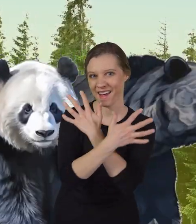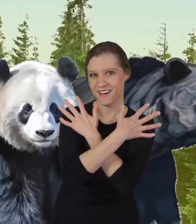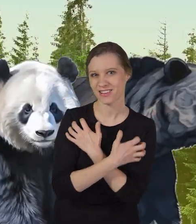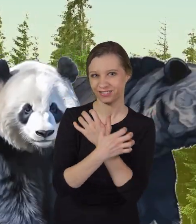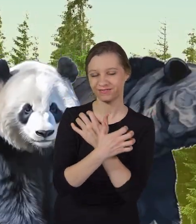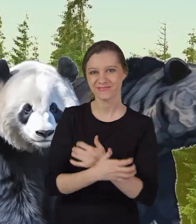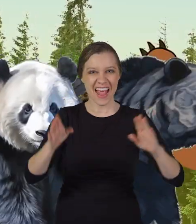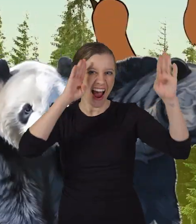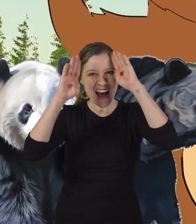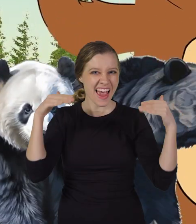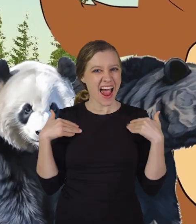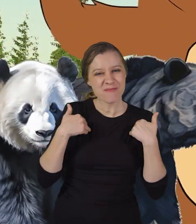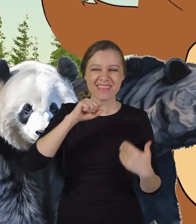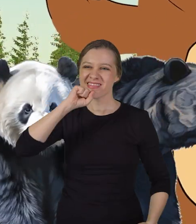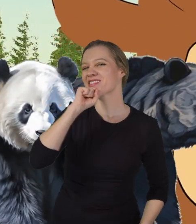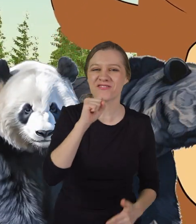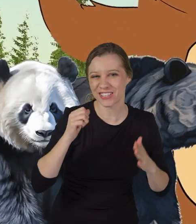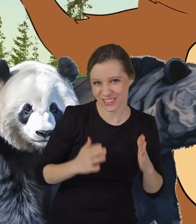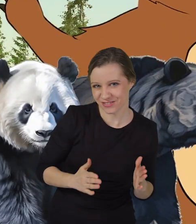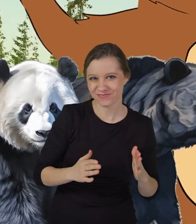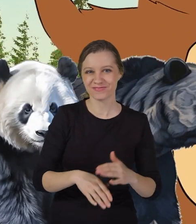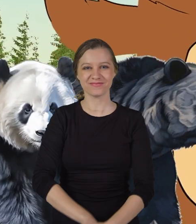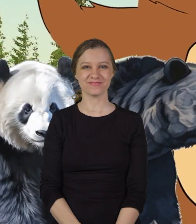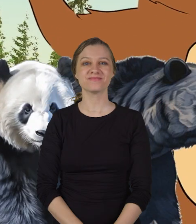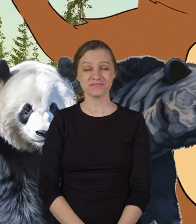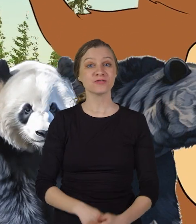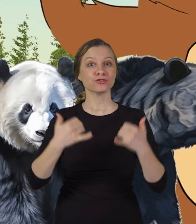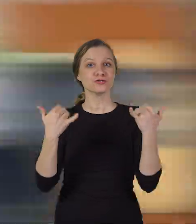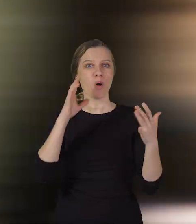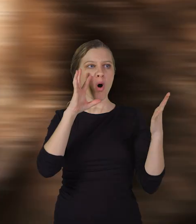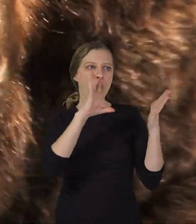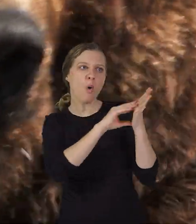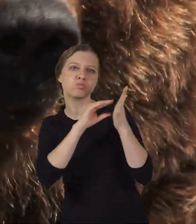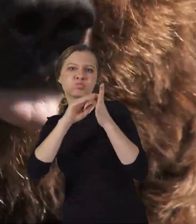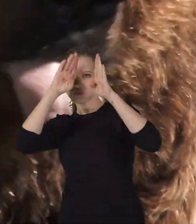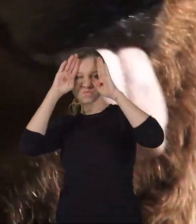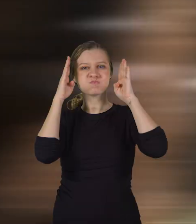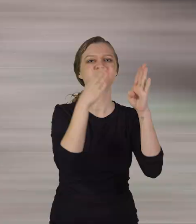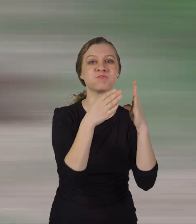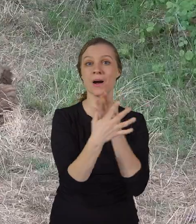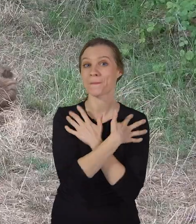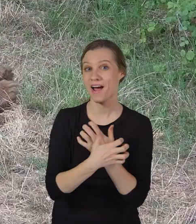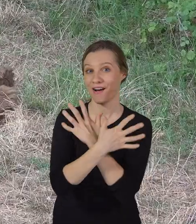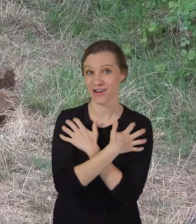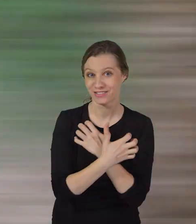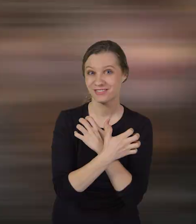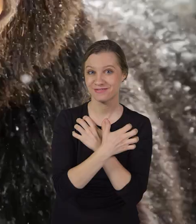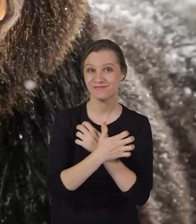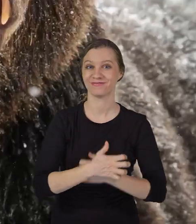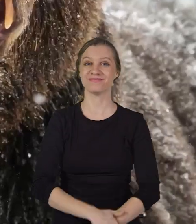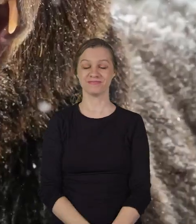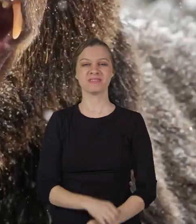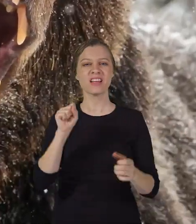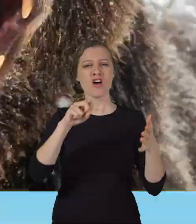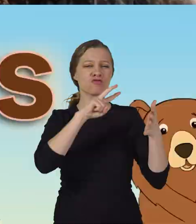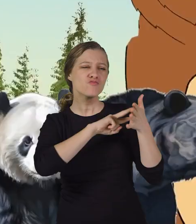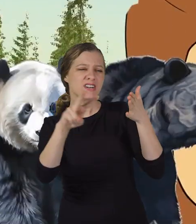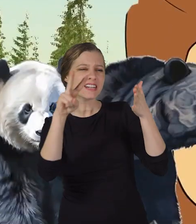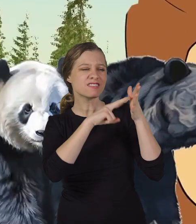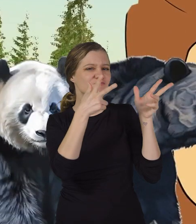Beers. Hello, animal lovers! Today, we are going to learn all about bears.